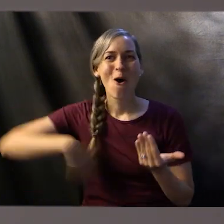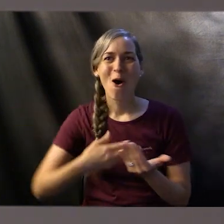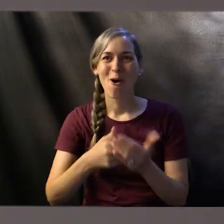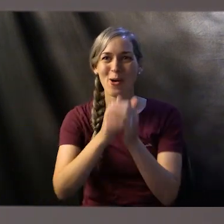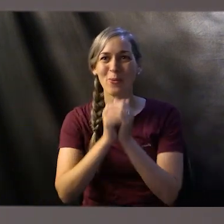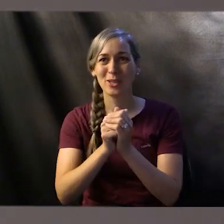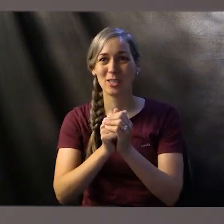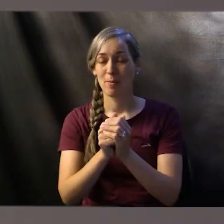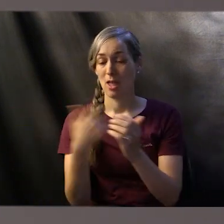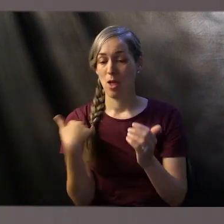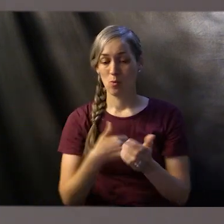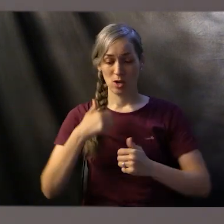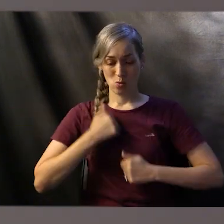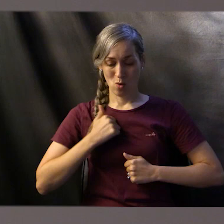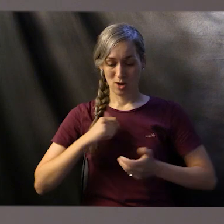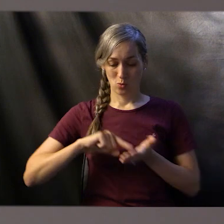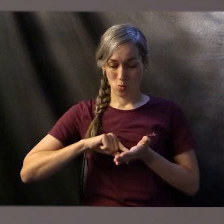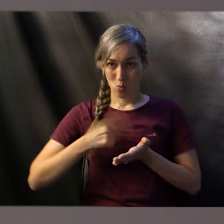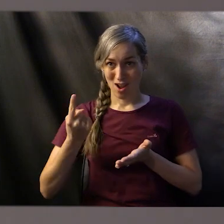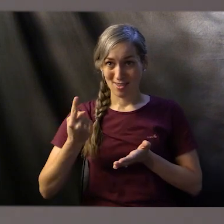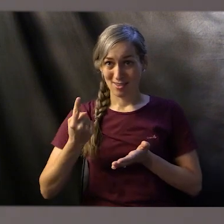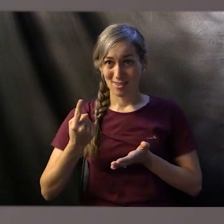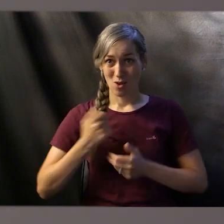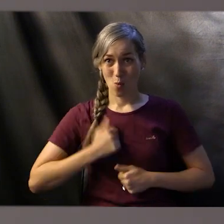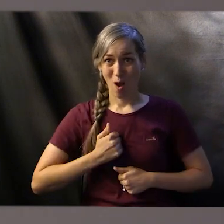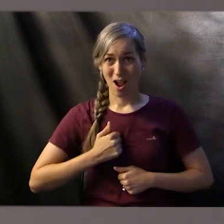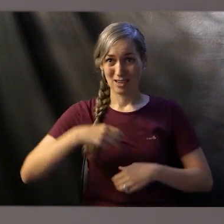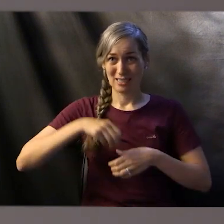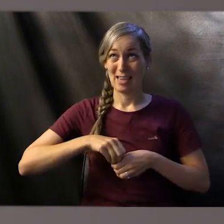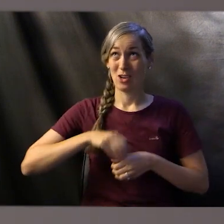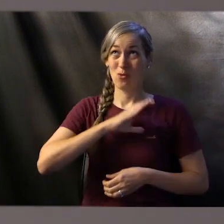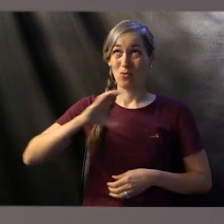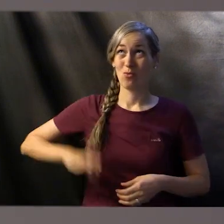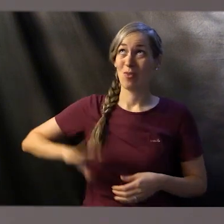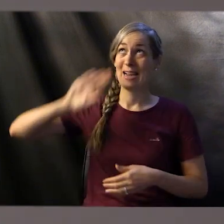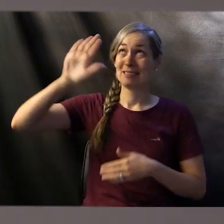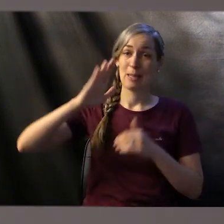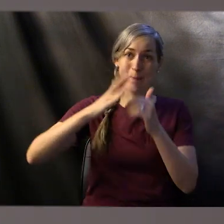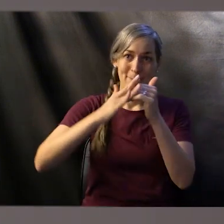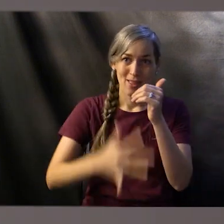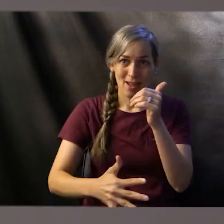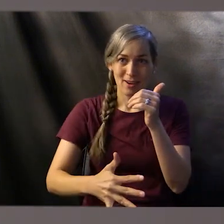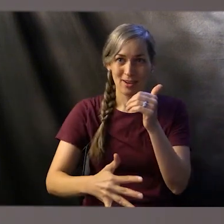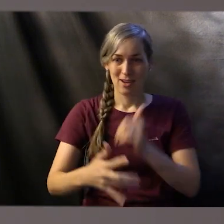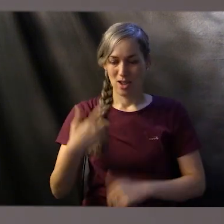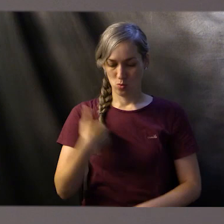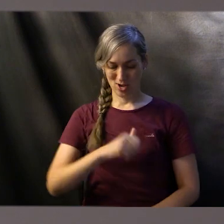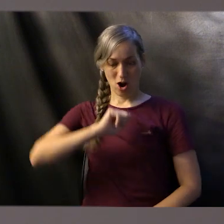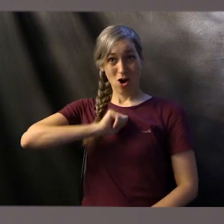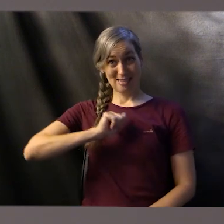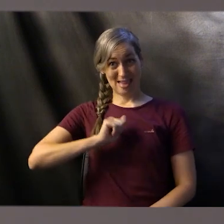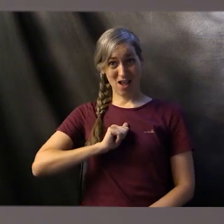by just one washing of Christ's blood. And we are given a temple in ourselves where we can